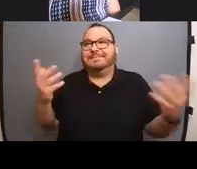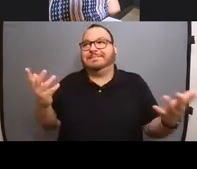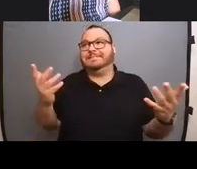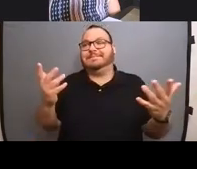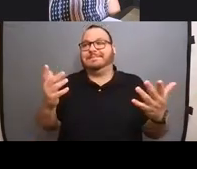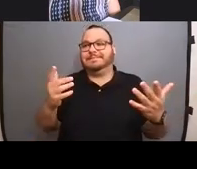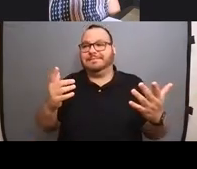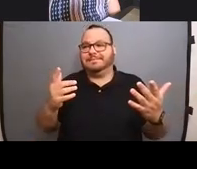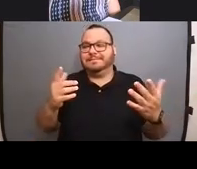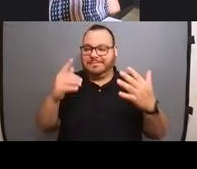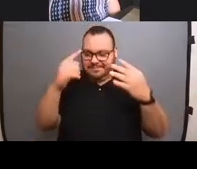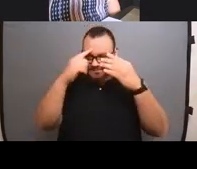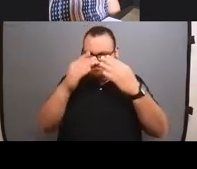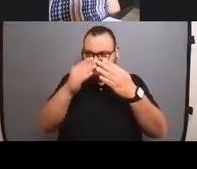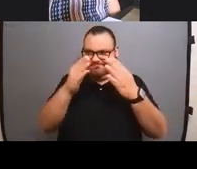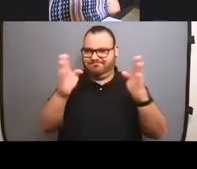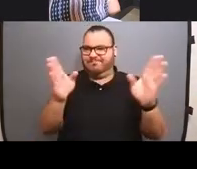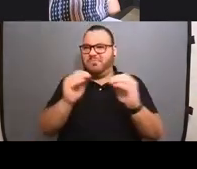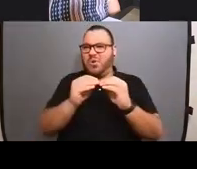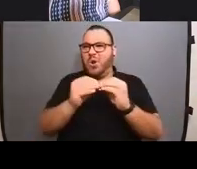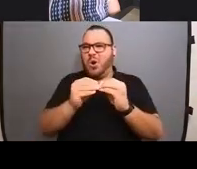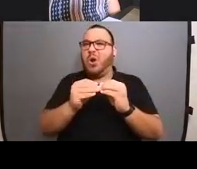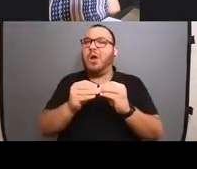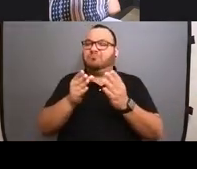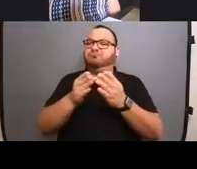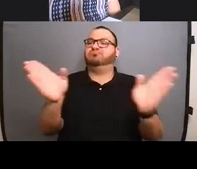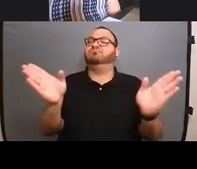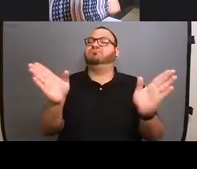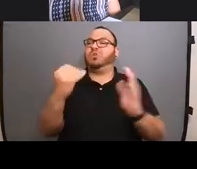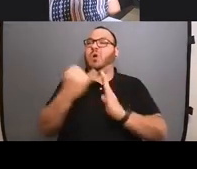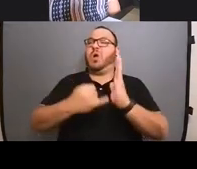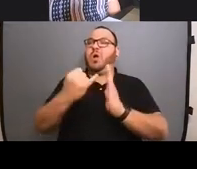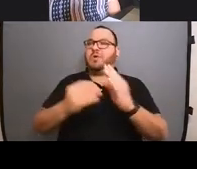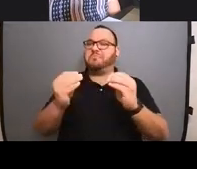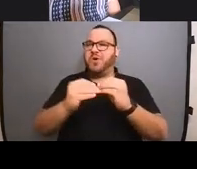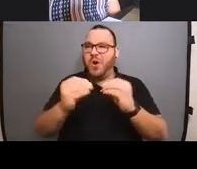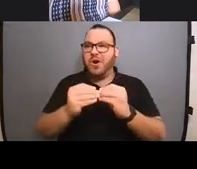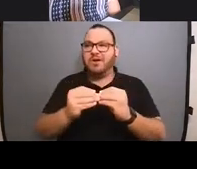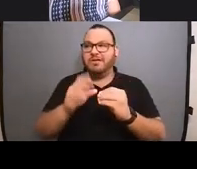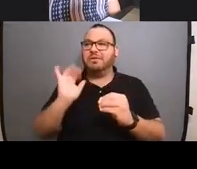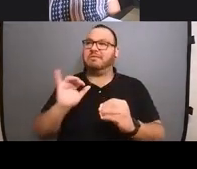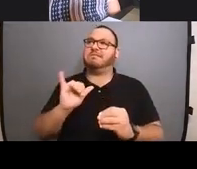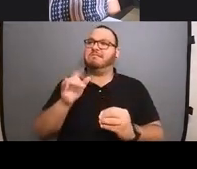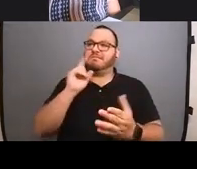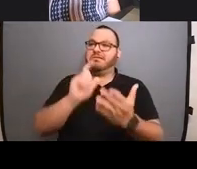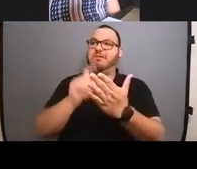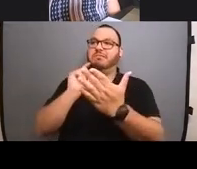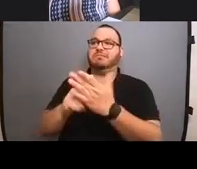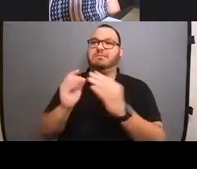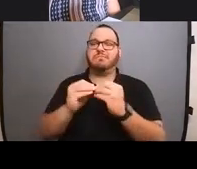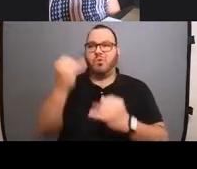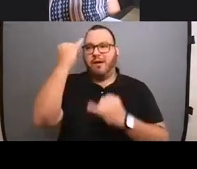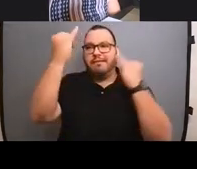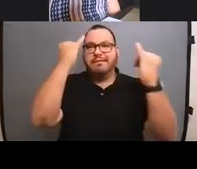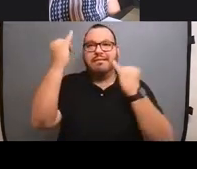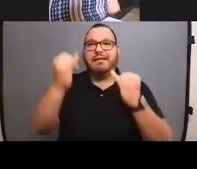horizons a little and your art a bit will open you up to a whole lot of ideas you never even thought of before. So it's always good to